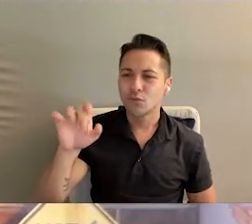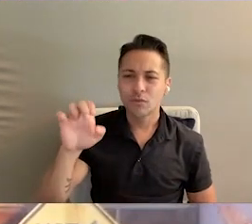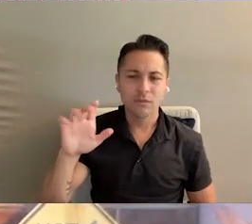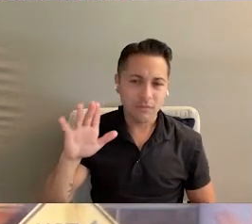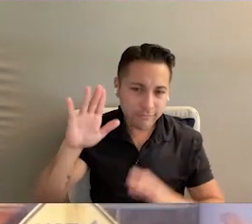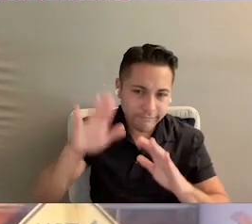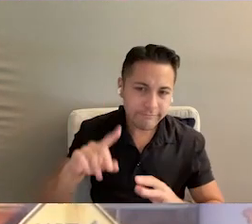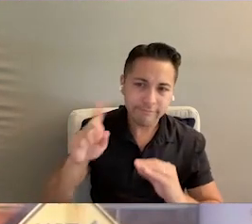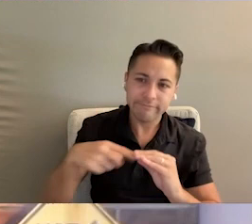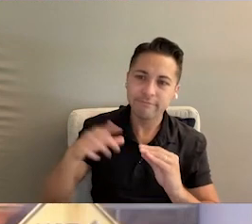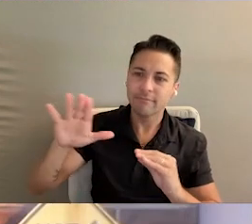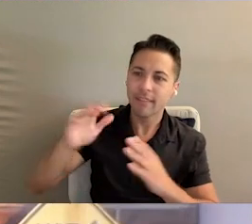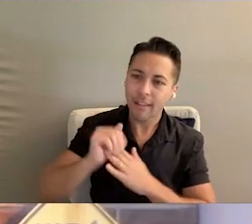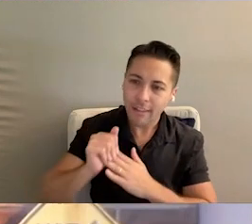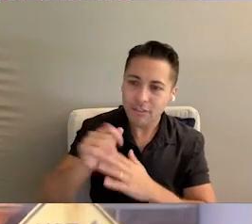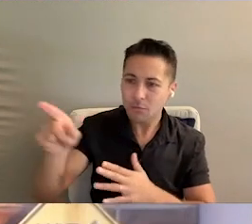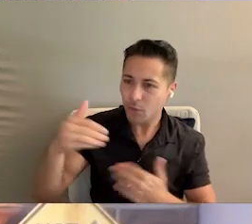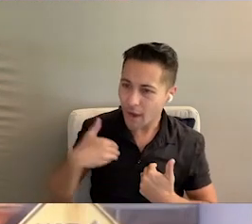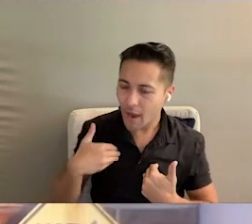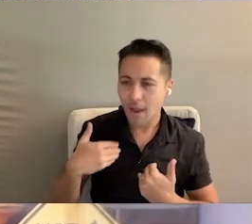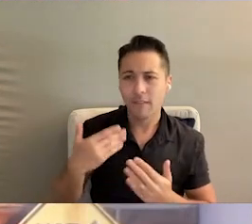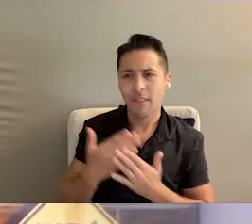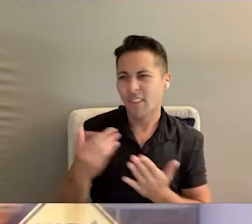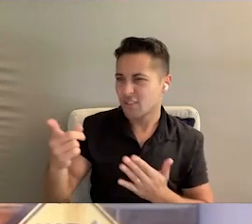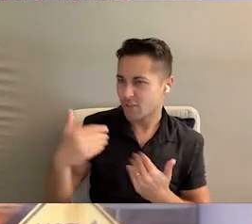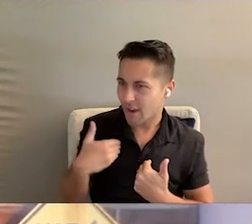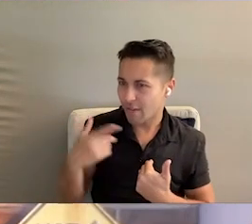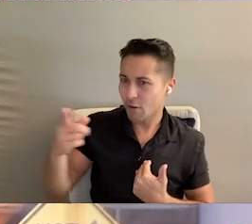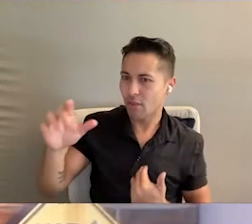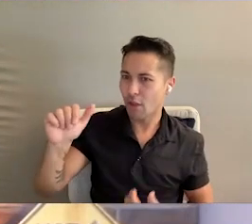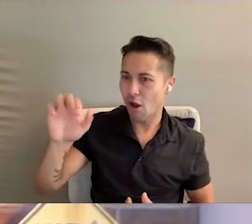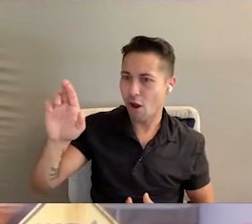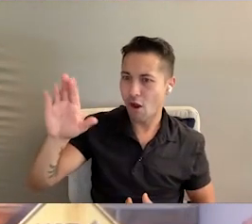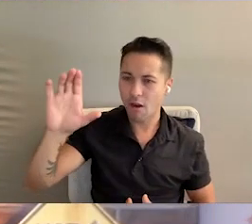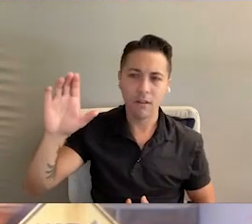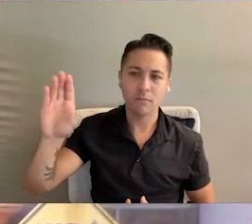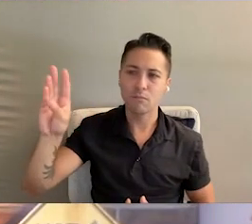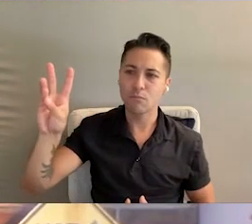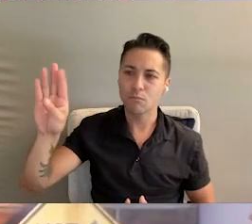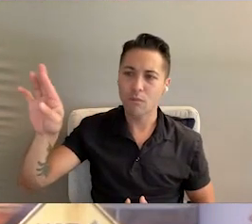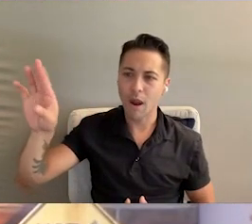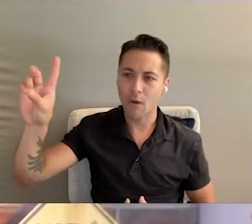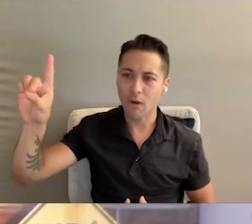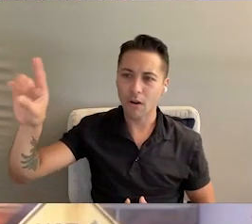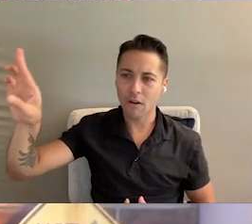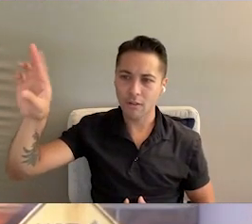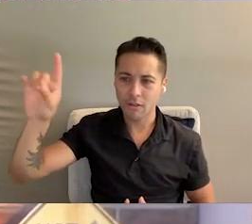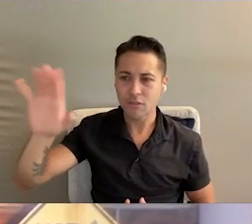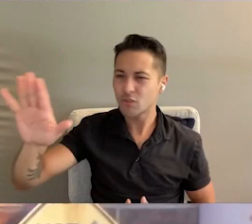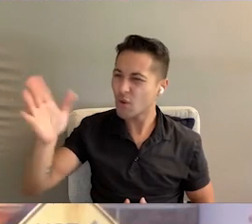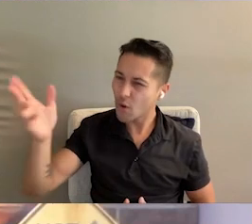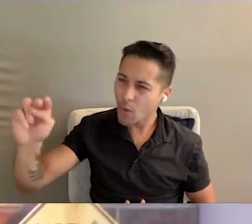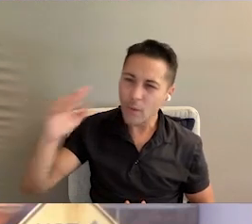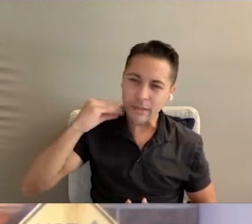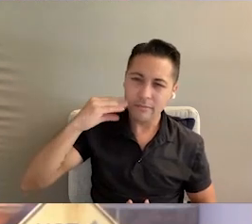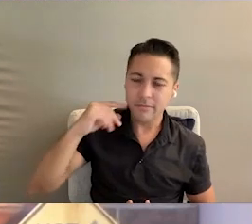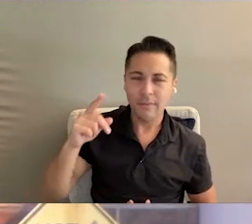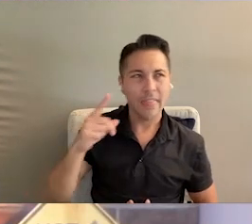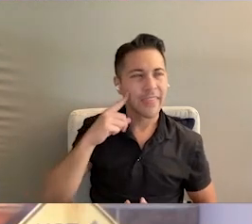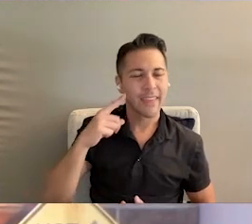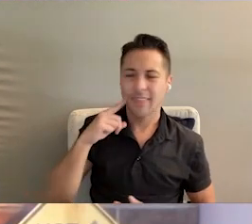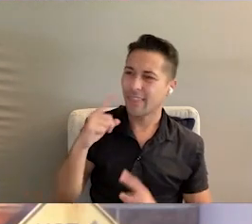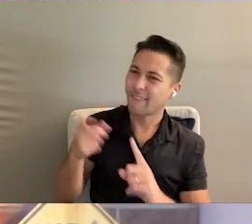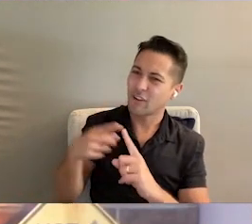incredible about the leadership that you possess and what you have going on at ARCA Broward is your personal experience. have